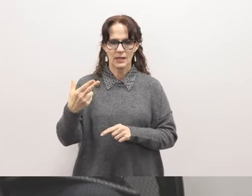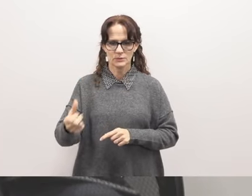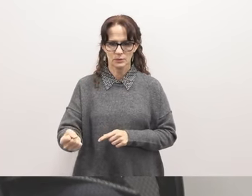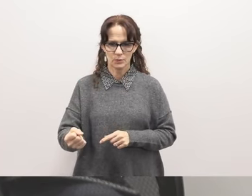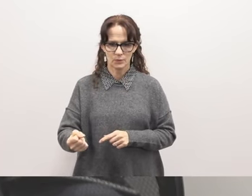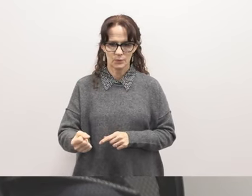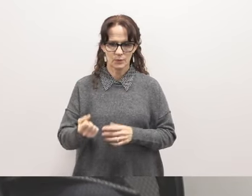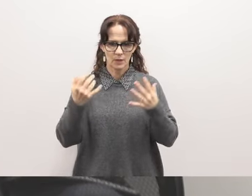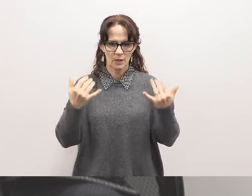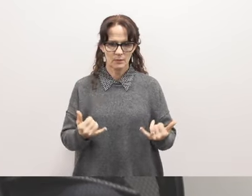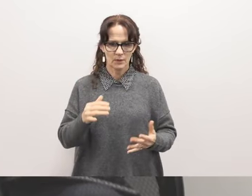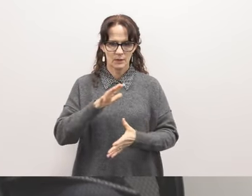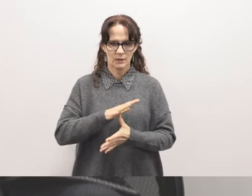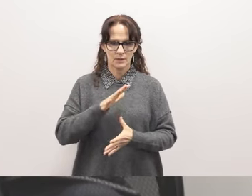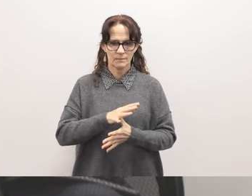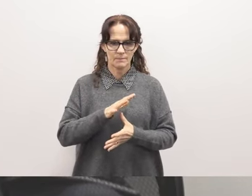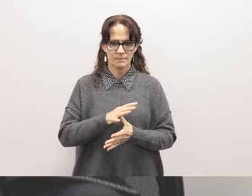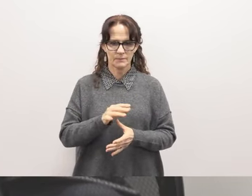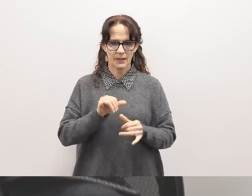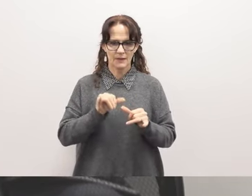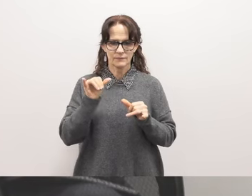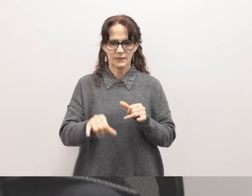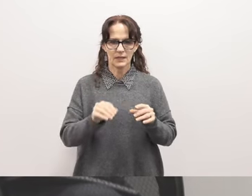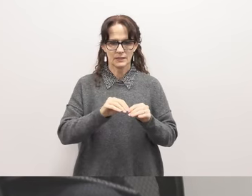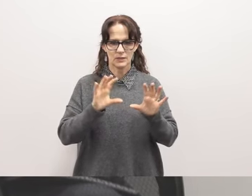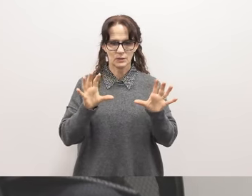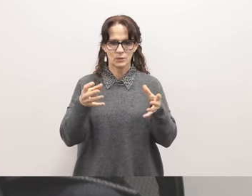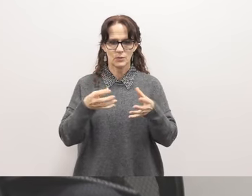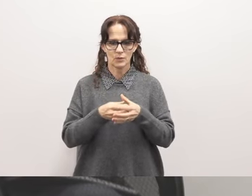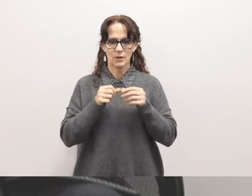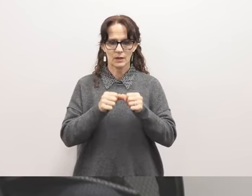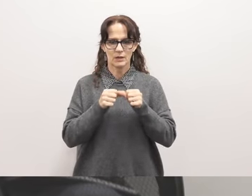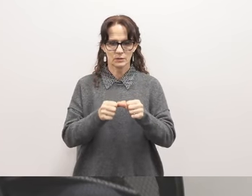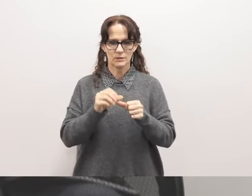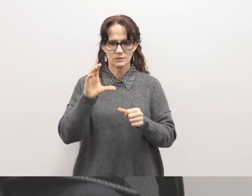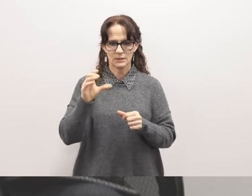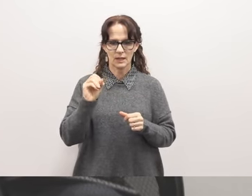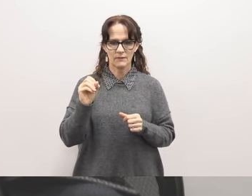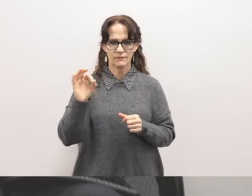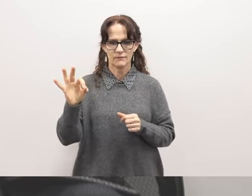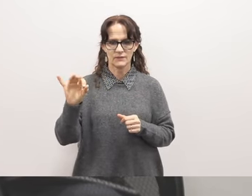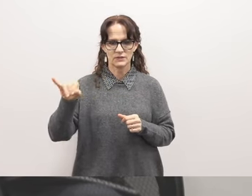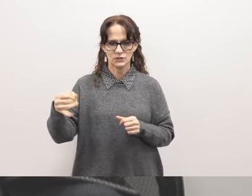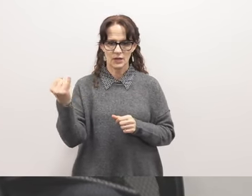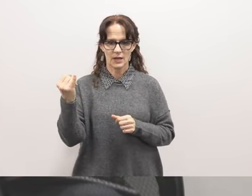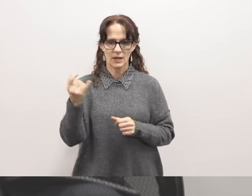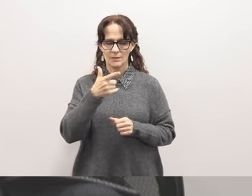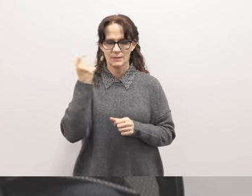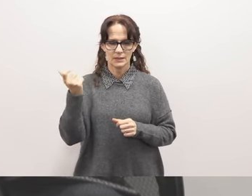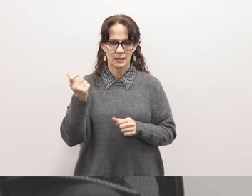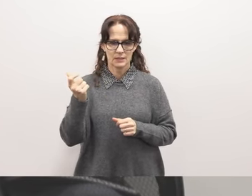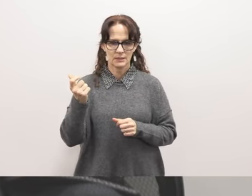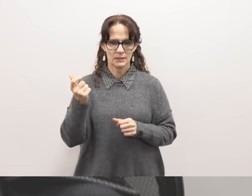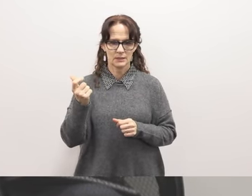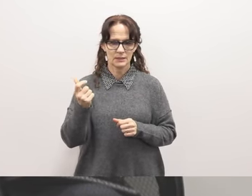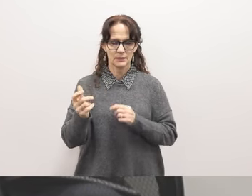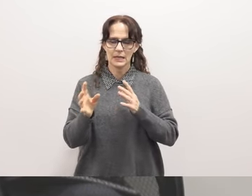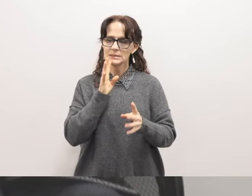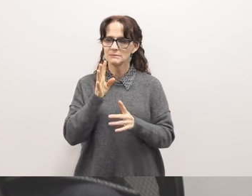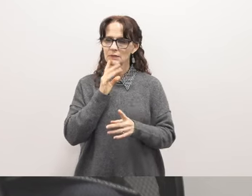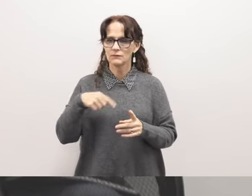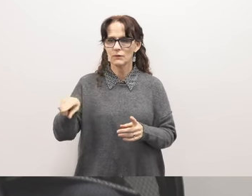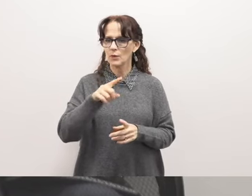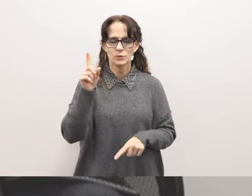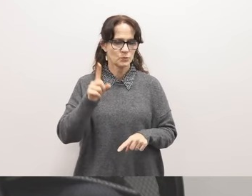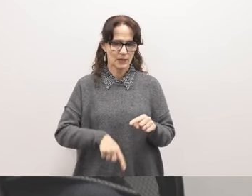and I'm currently a senior. I have stayed in CFJ and am continuing to stay in CFJ because it fights and speaks for those who can't.